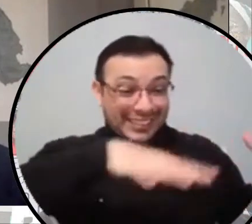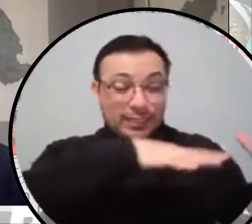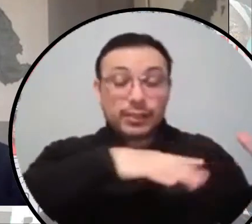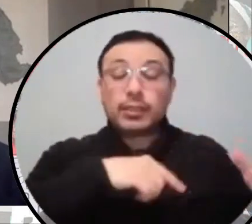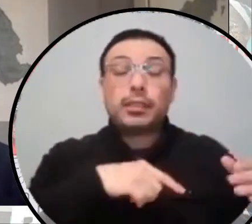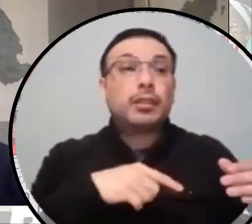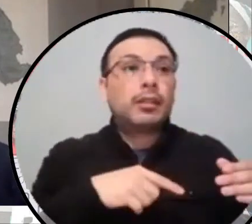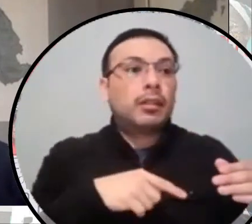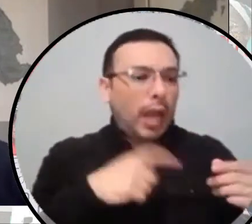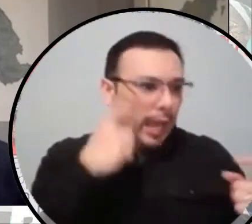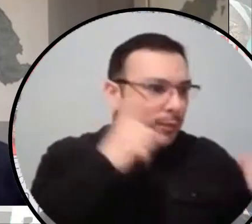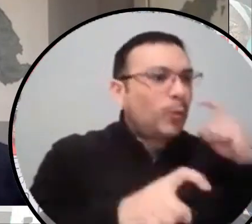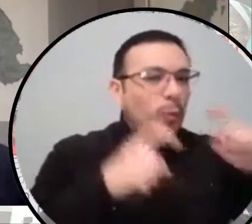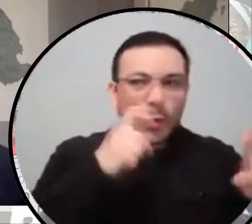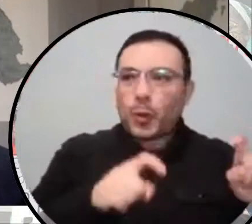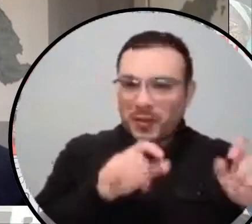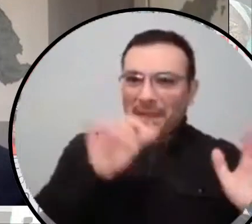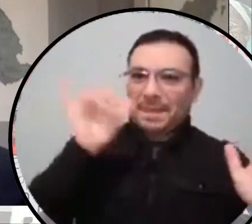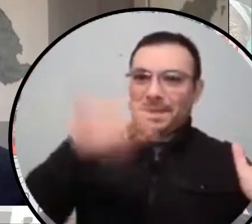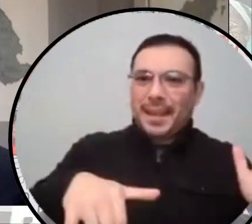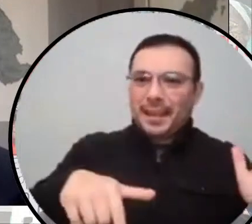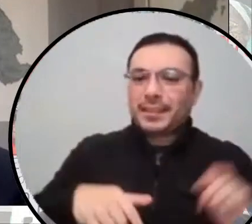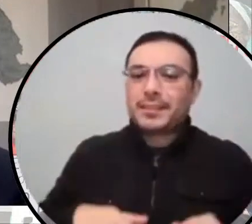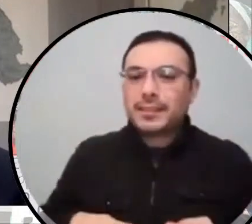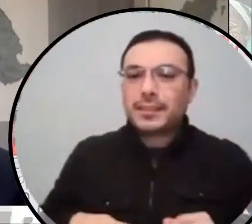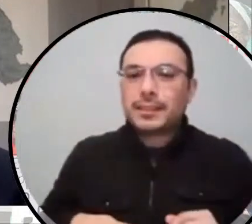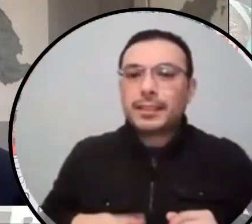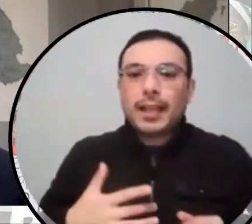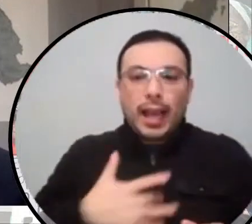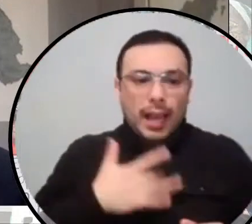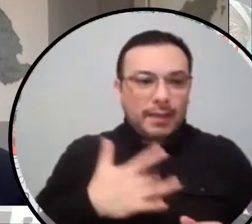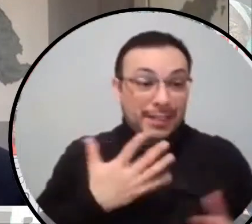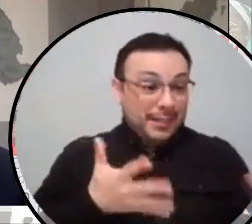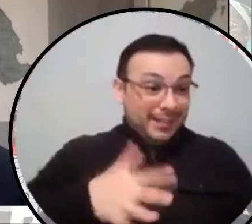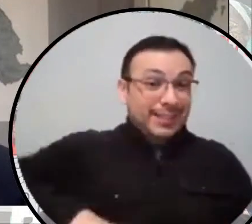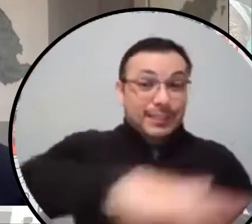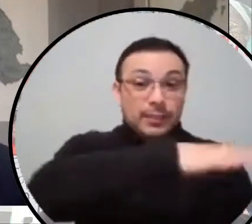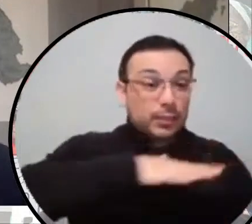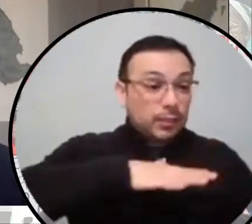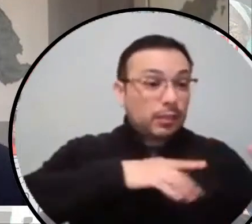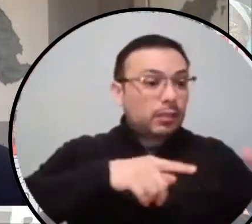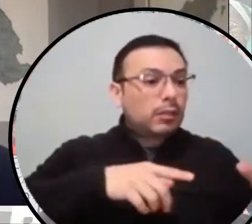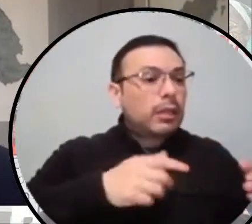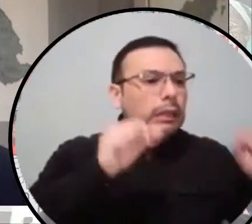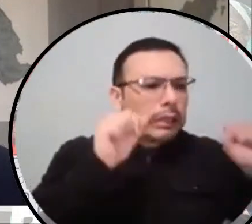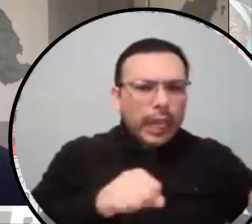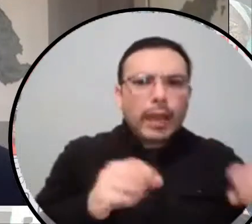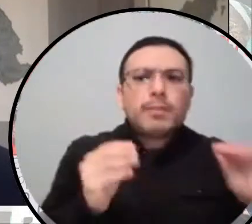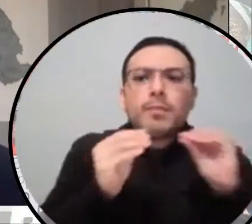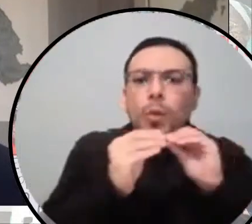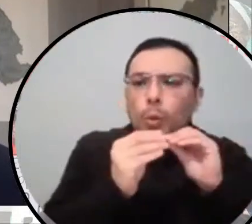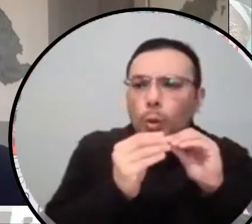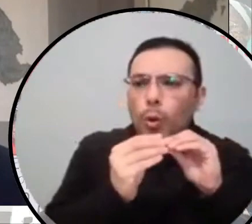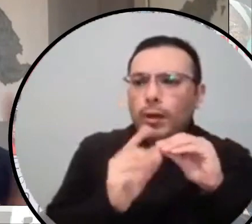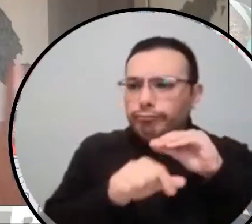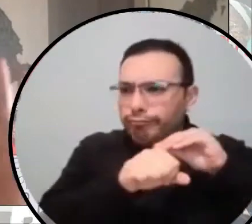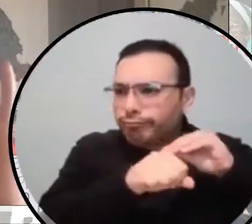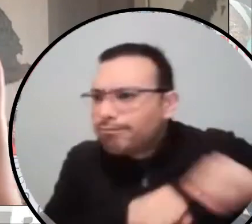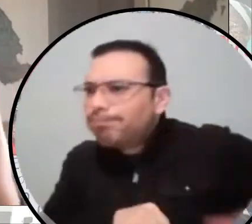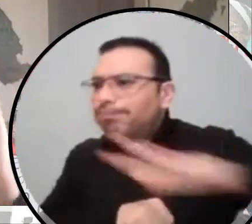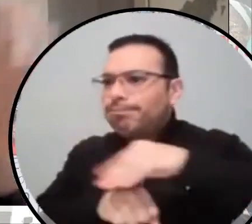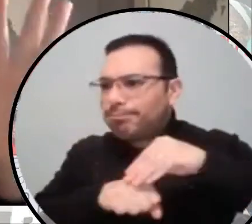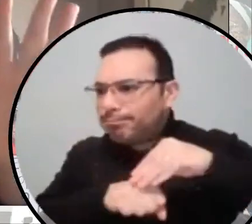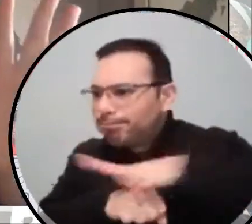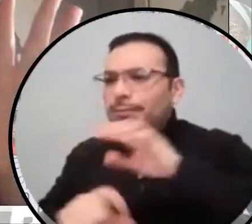organizing. Cause I think we have so much more likelihood of having impact in our local organizing, but we're